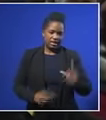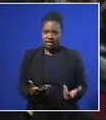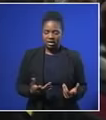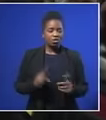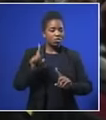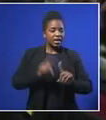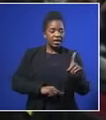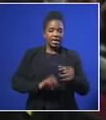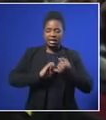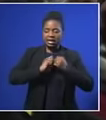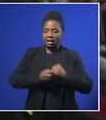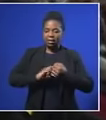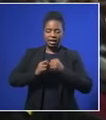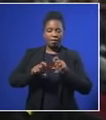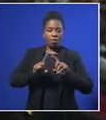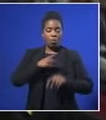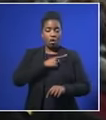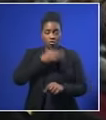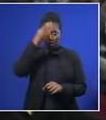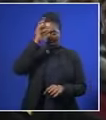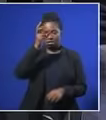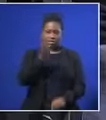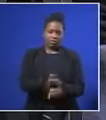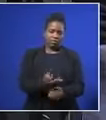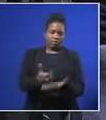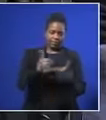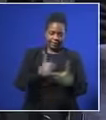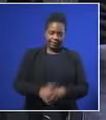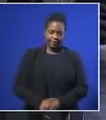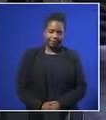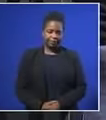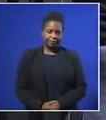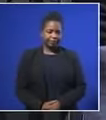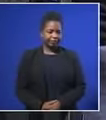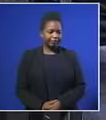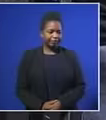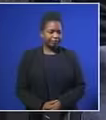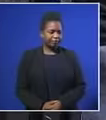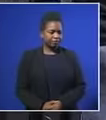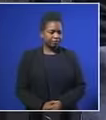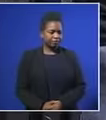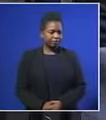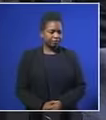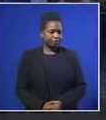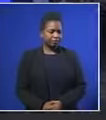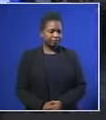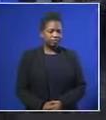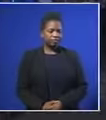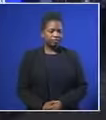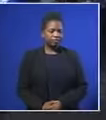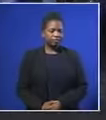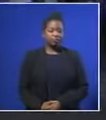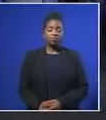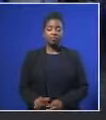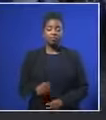important to us, we need to students of the their community. We need to be part of We part of to our